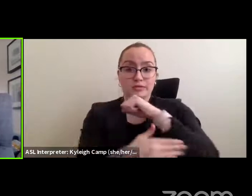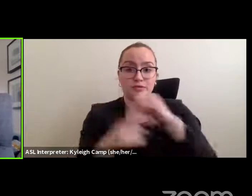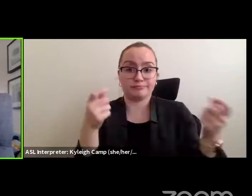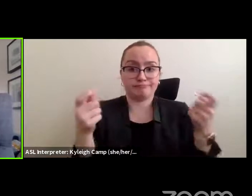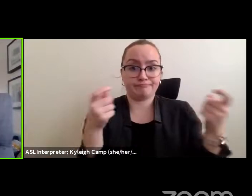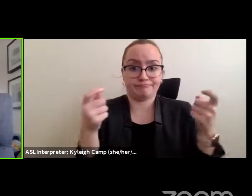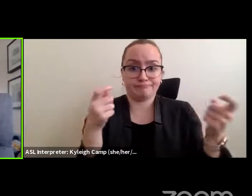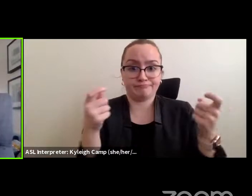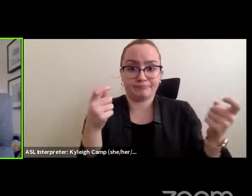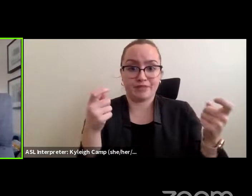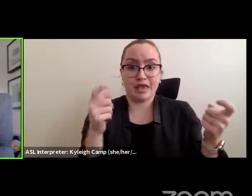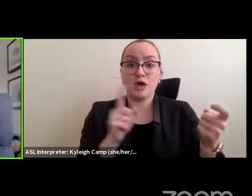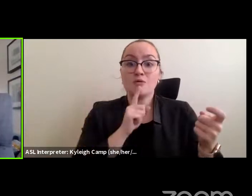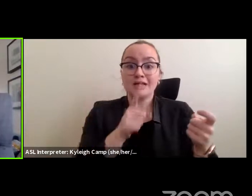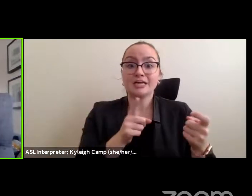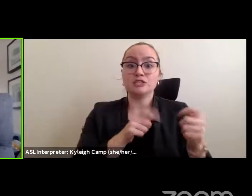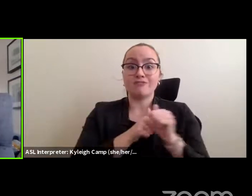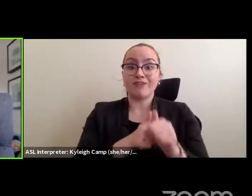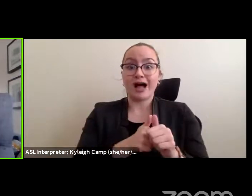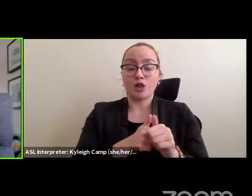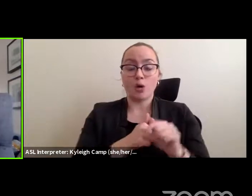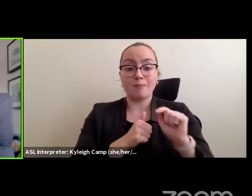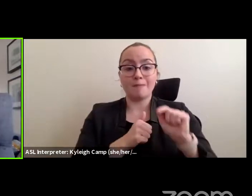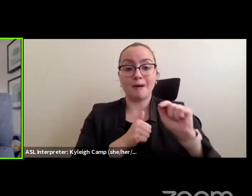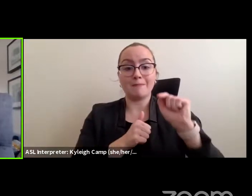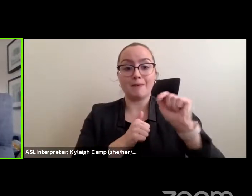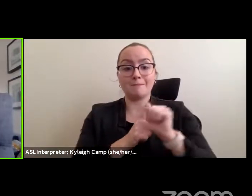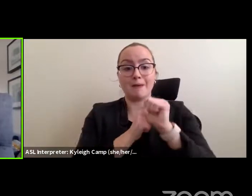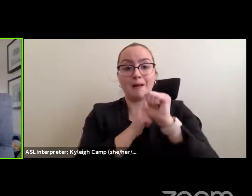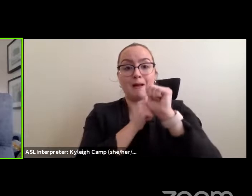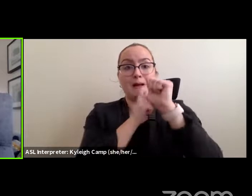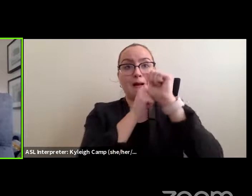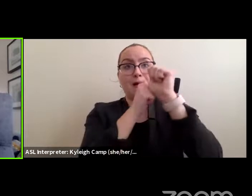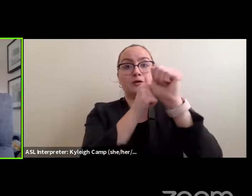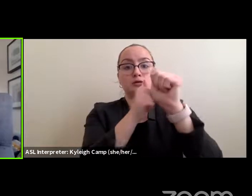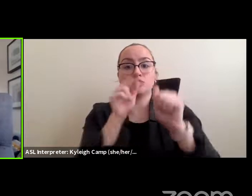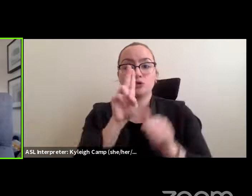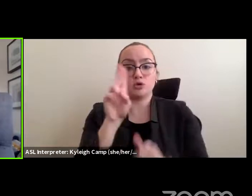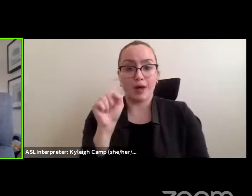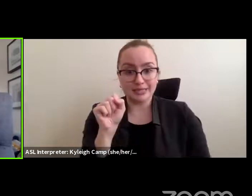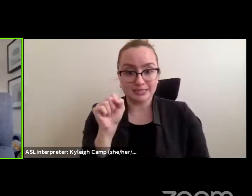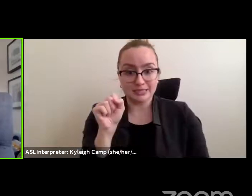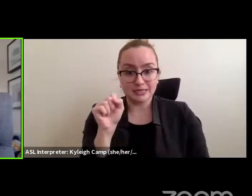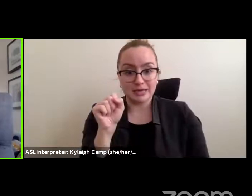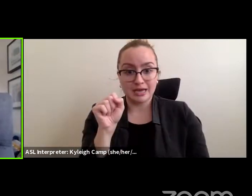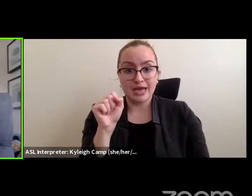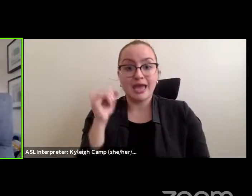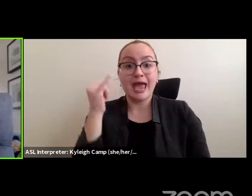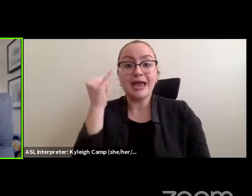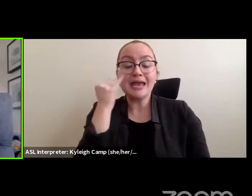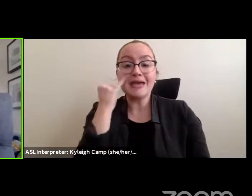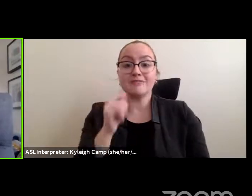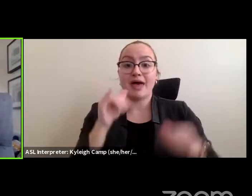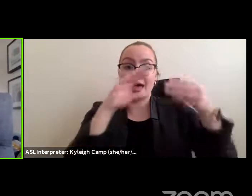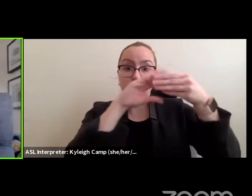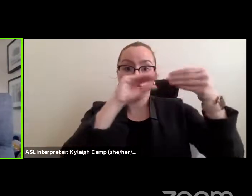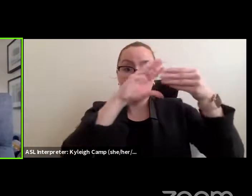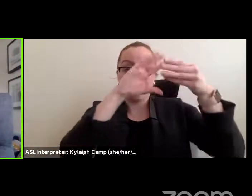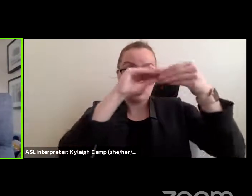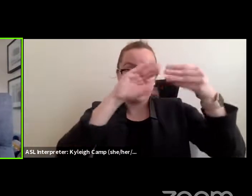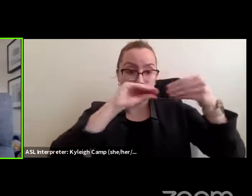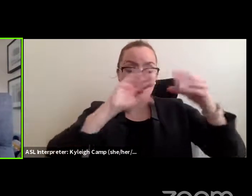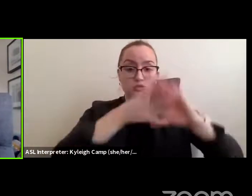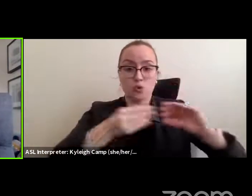them all the way up to the U.S. and then to the extent that they gave statements which are inconsistent, that is used by the U.S. government